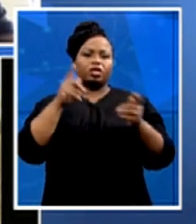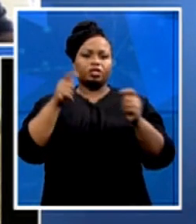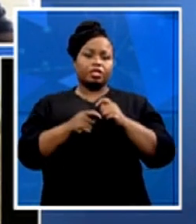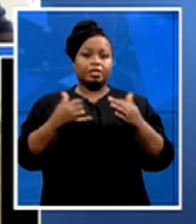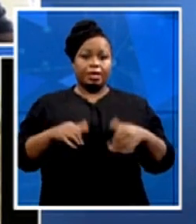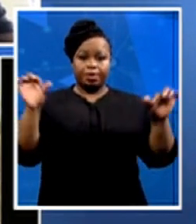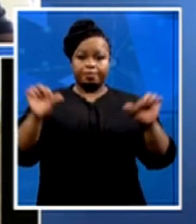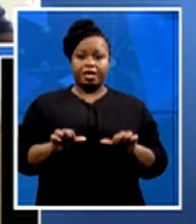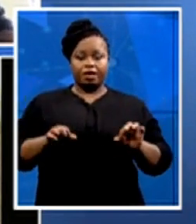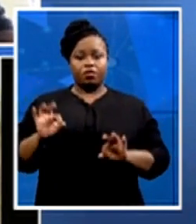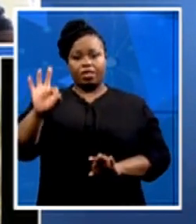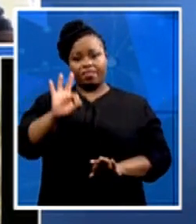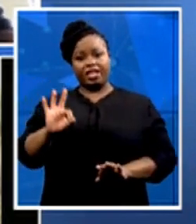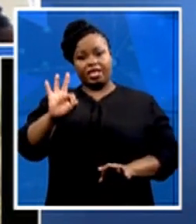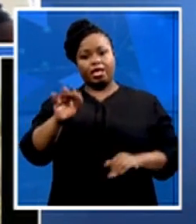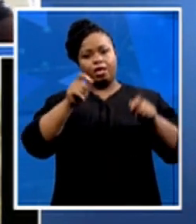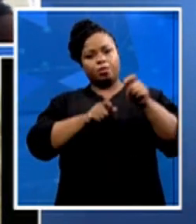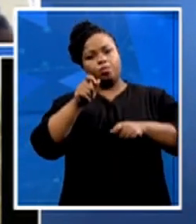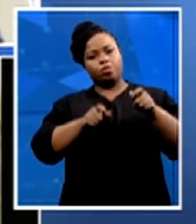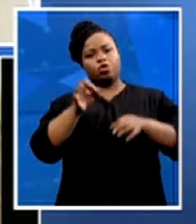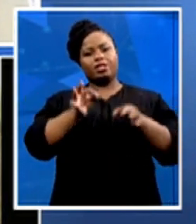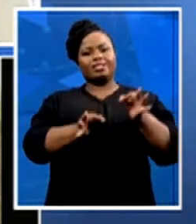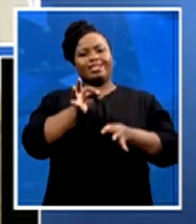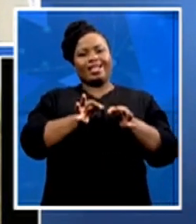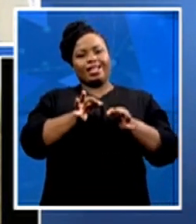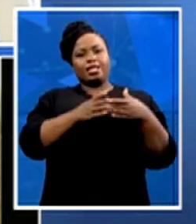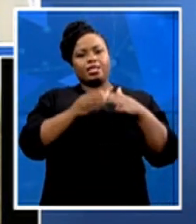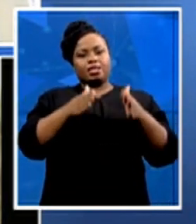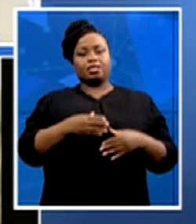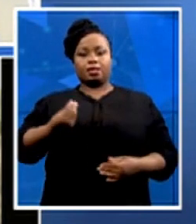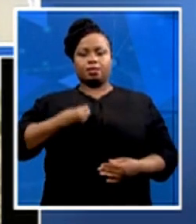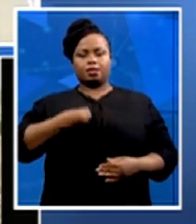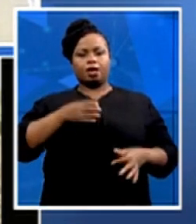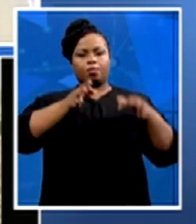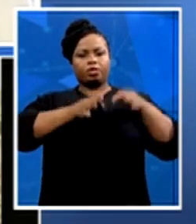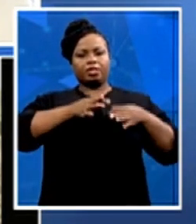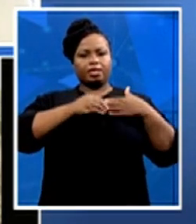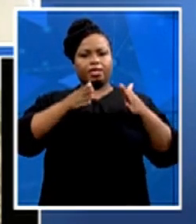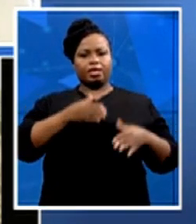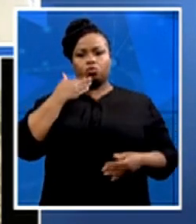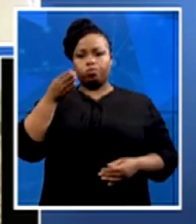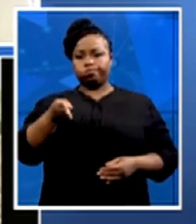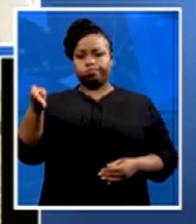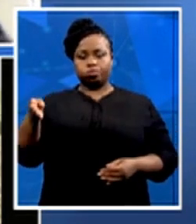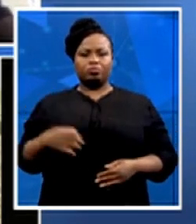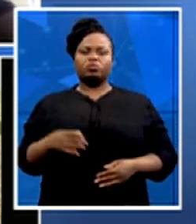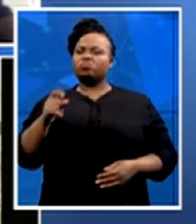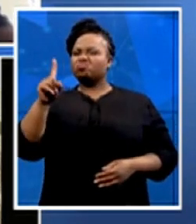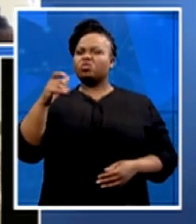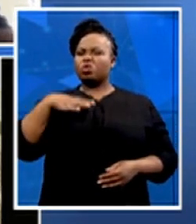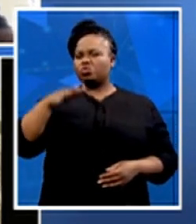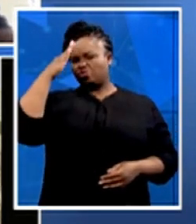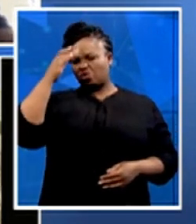leaders that we're talking to today, young political leaders, where we're asking what socioeconomic considerations or ideologies